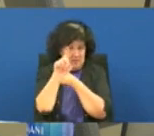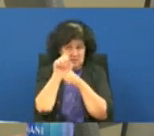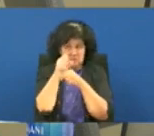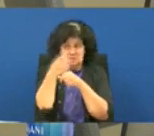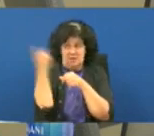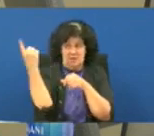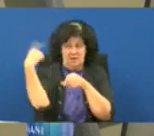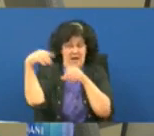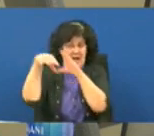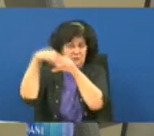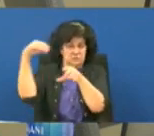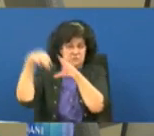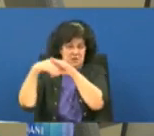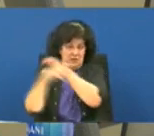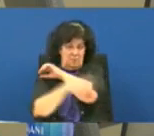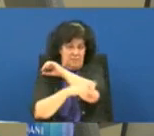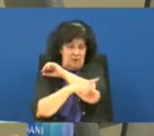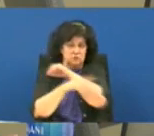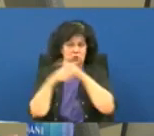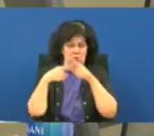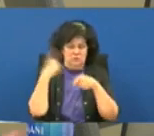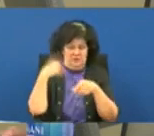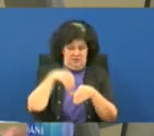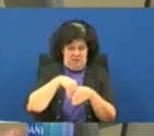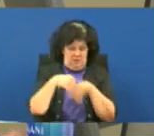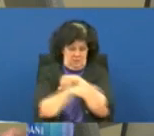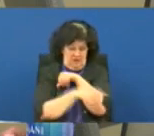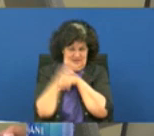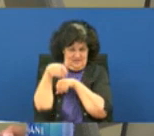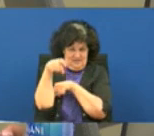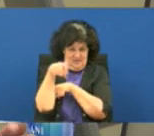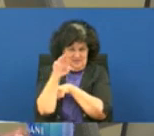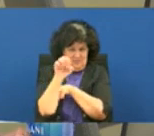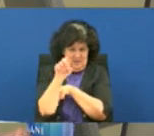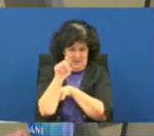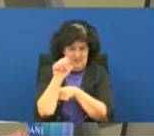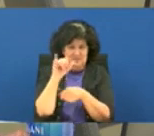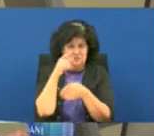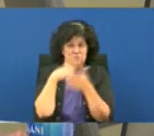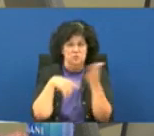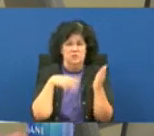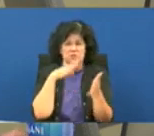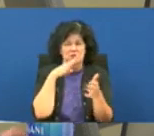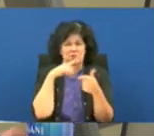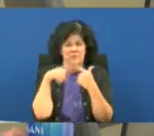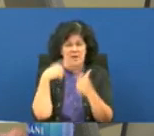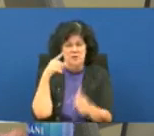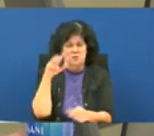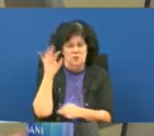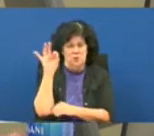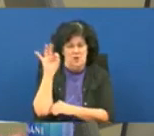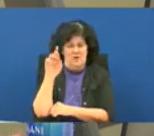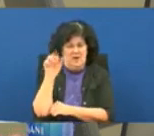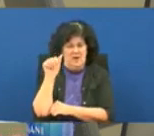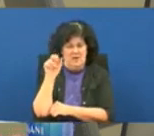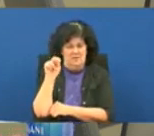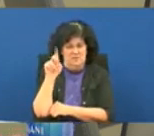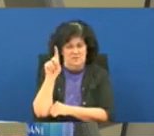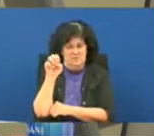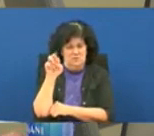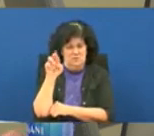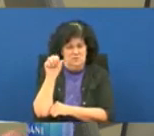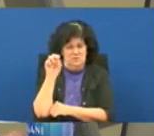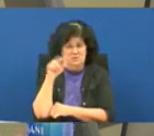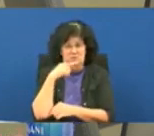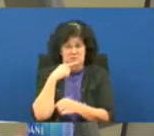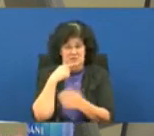when somebody inside the parish needs those beds and and that goes back to what reverend anderson was saying which means the only next option